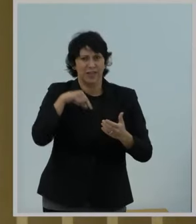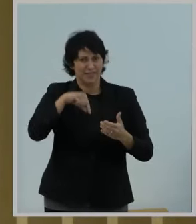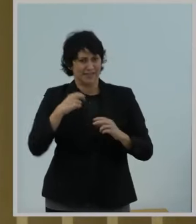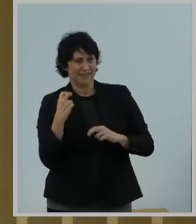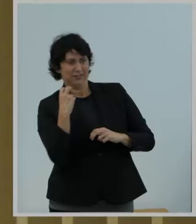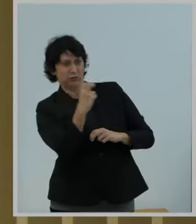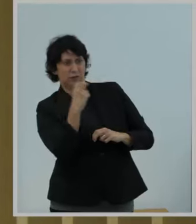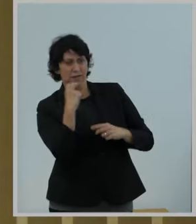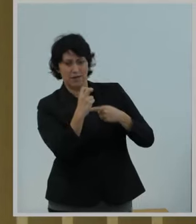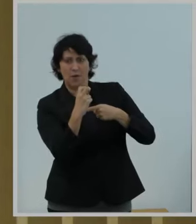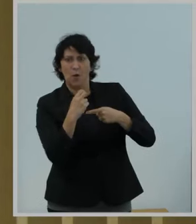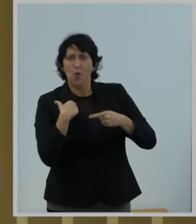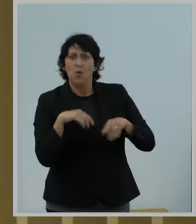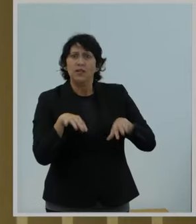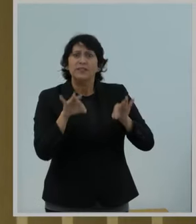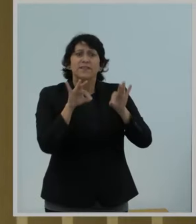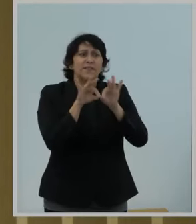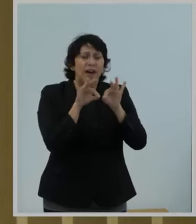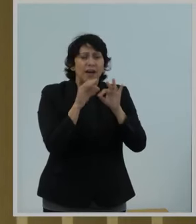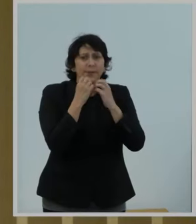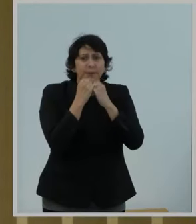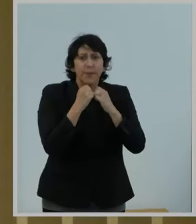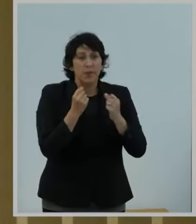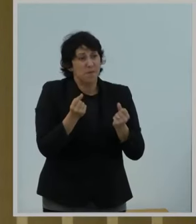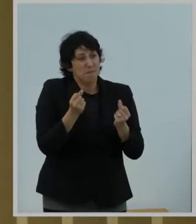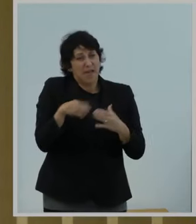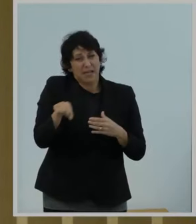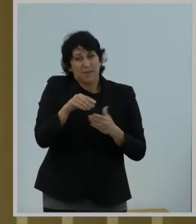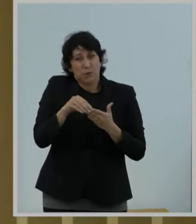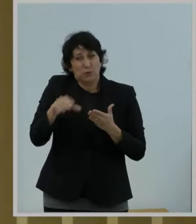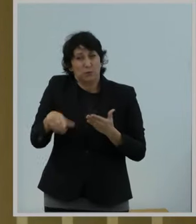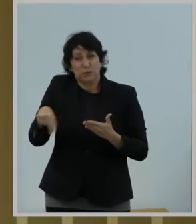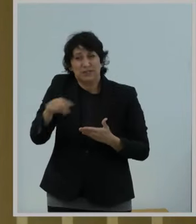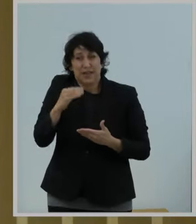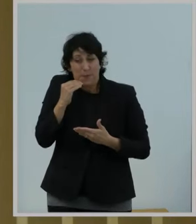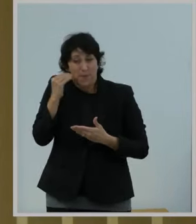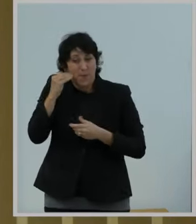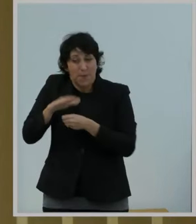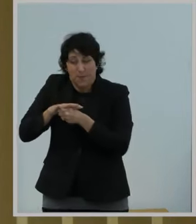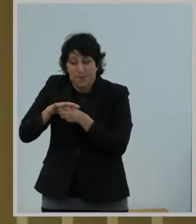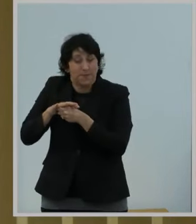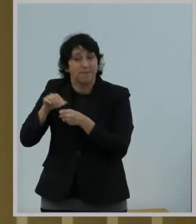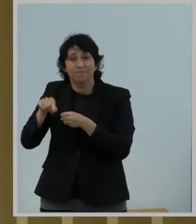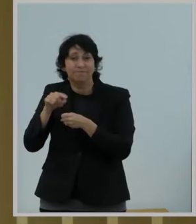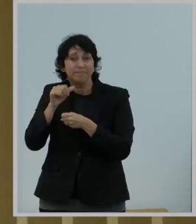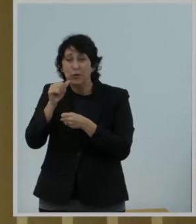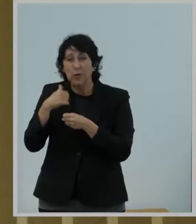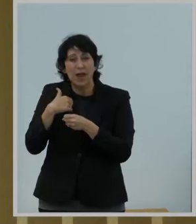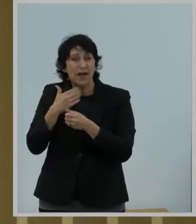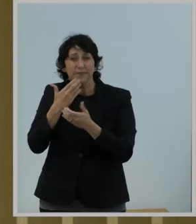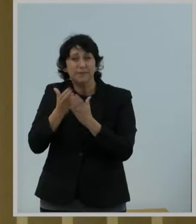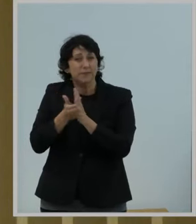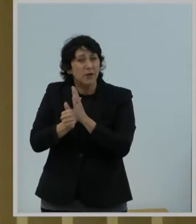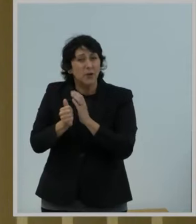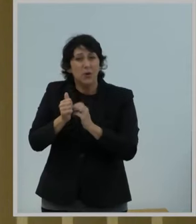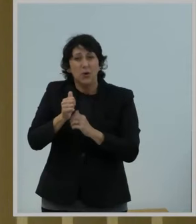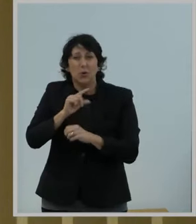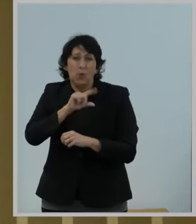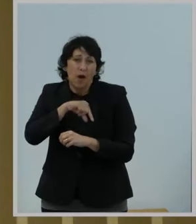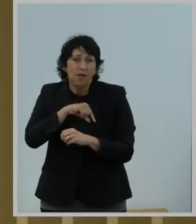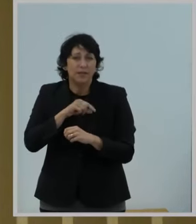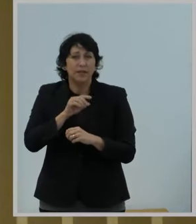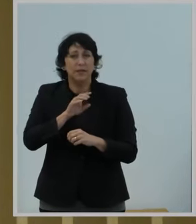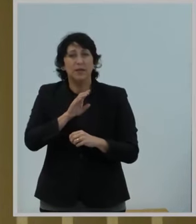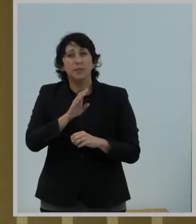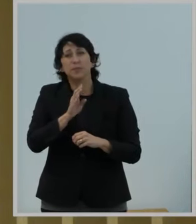particularly valuable when you consider that many of those students may lack a home quality broadband connection